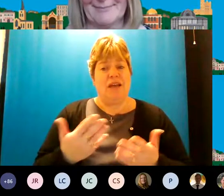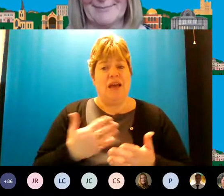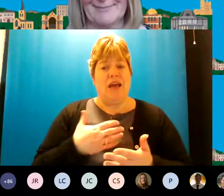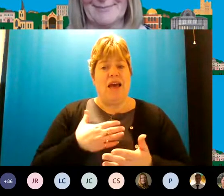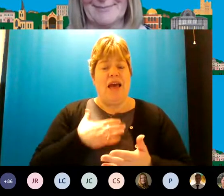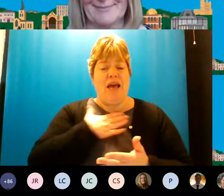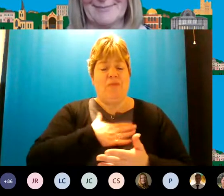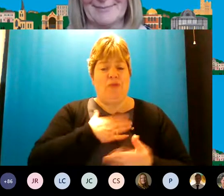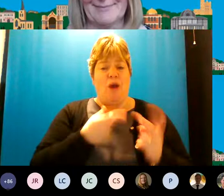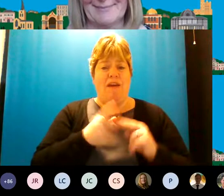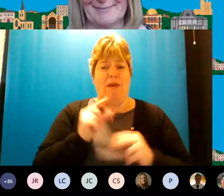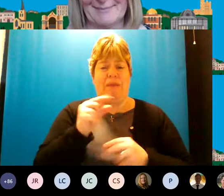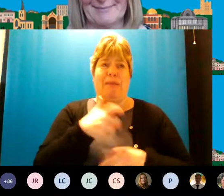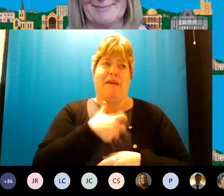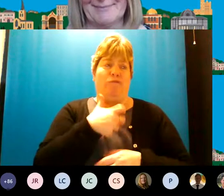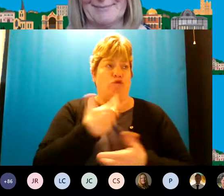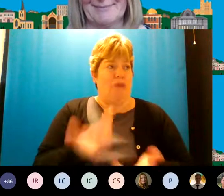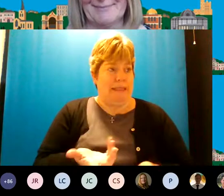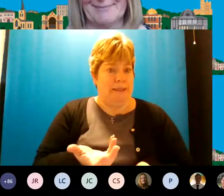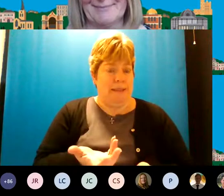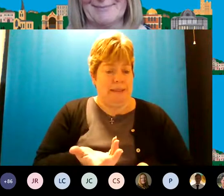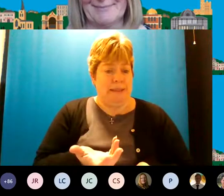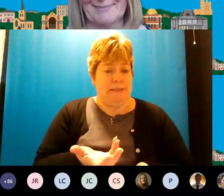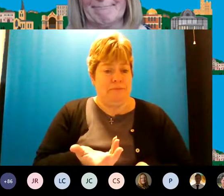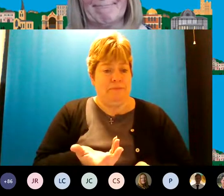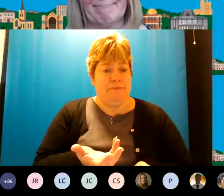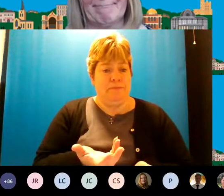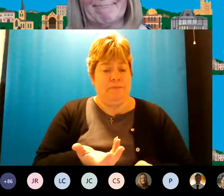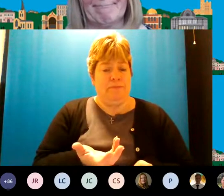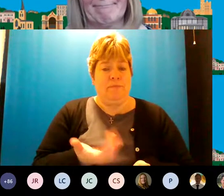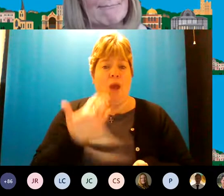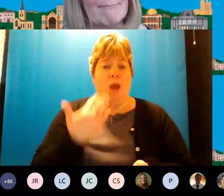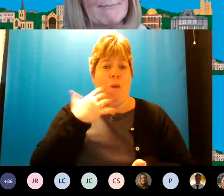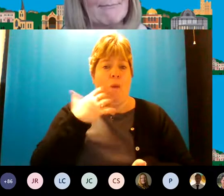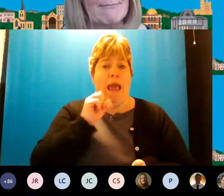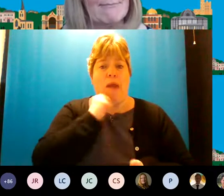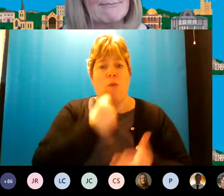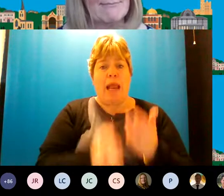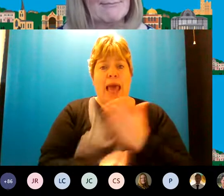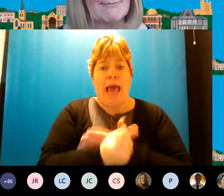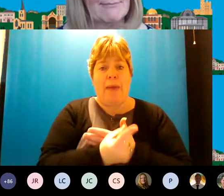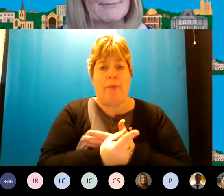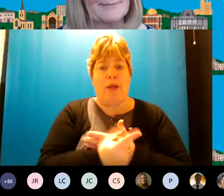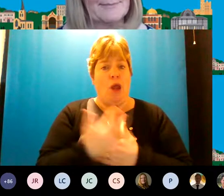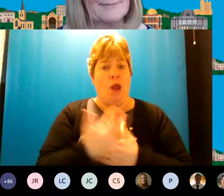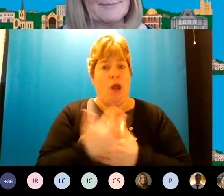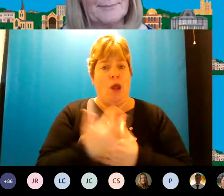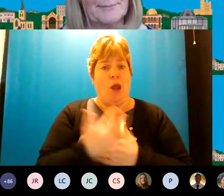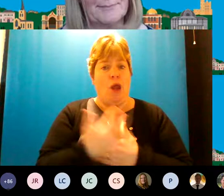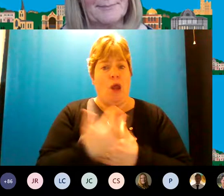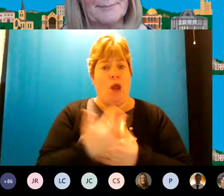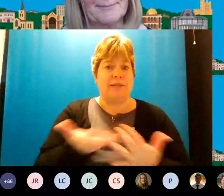if i'm a little bit frustrated um you know when's it going to happen and how do we access this